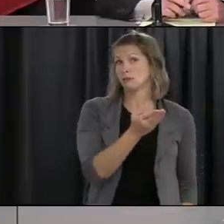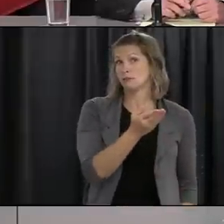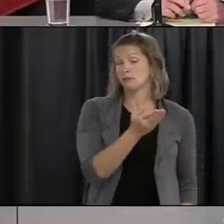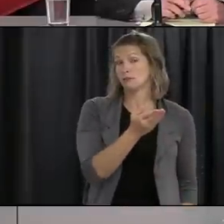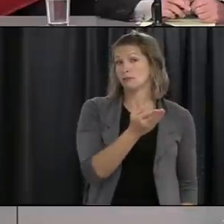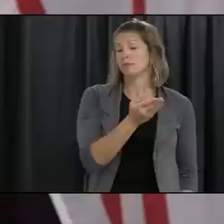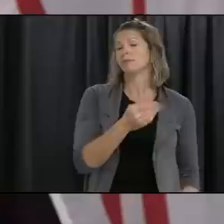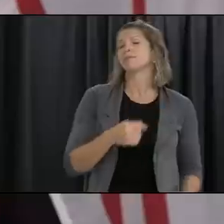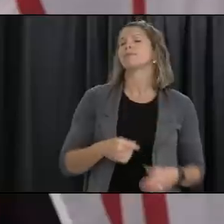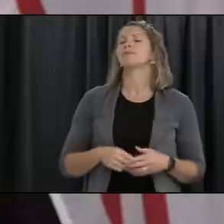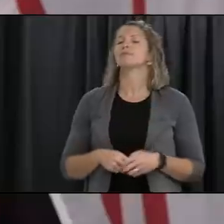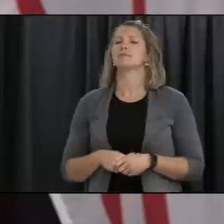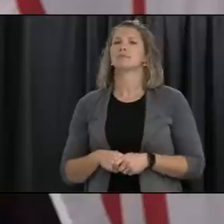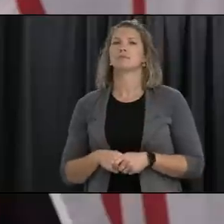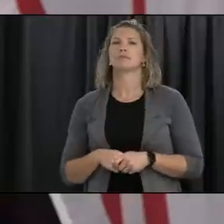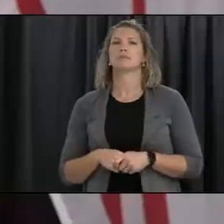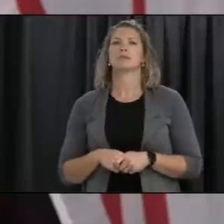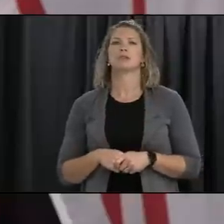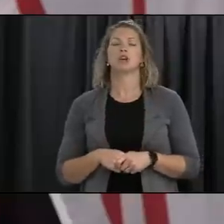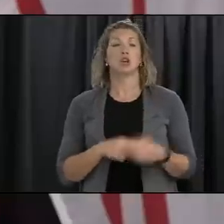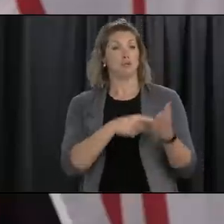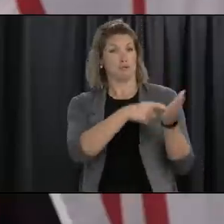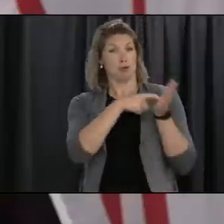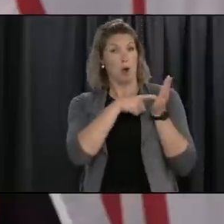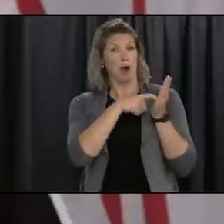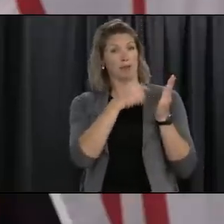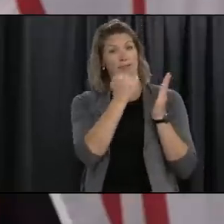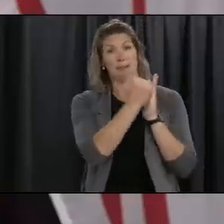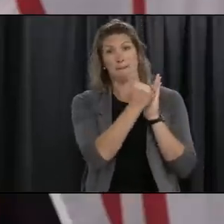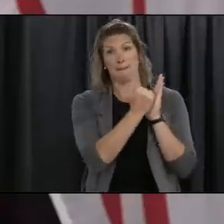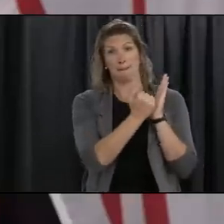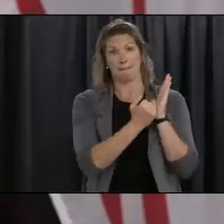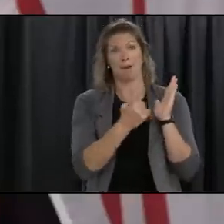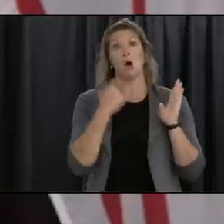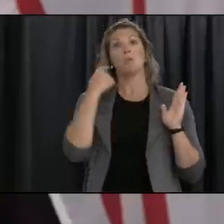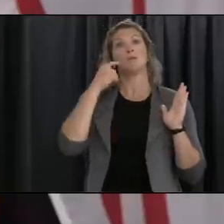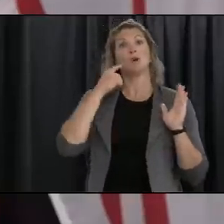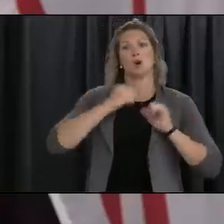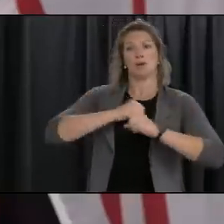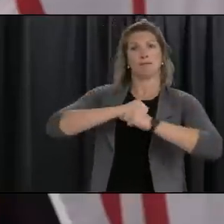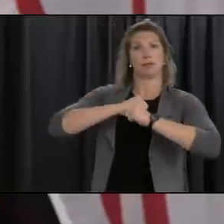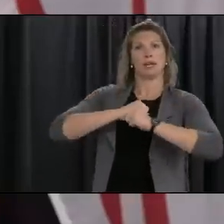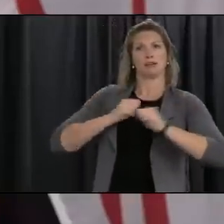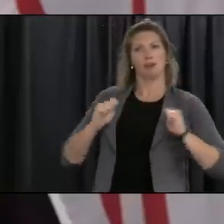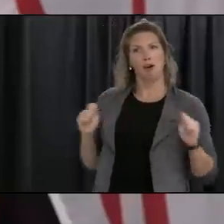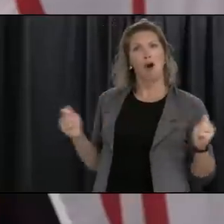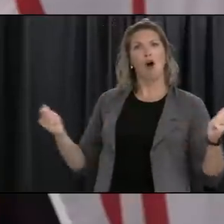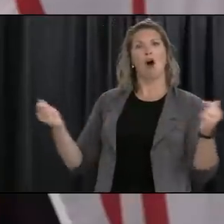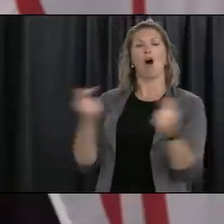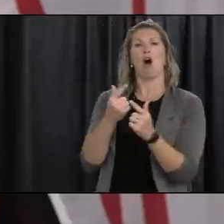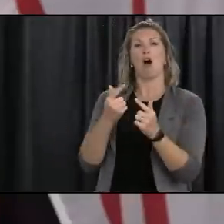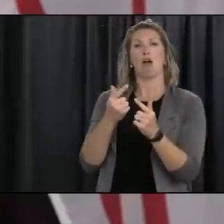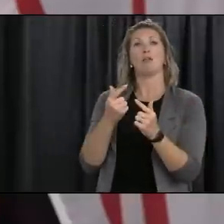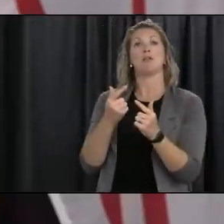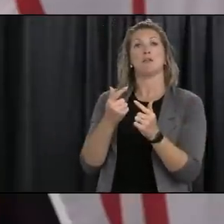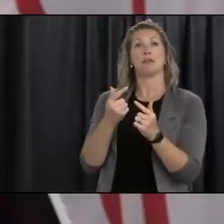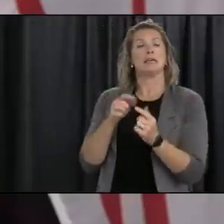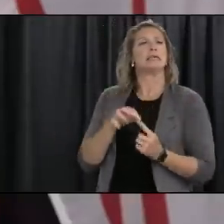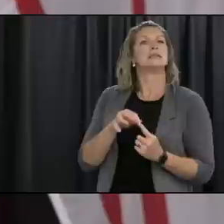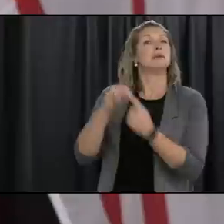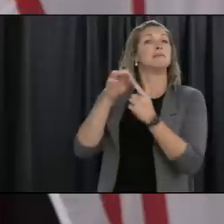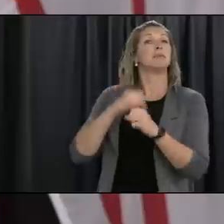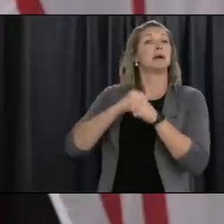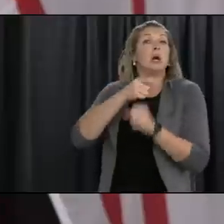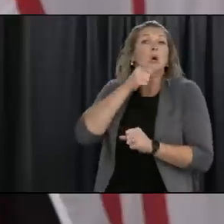reason to protect uh everybody um but particularly uh the public of labrador and newfoundland um